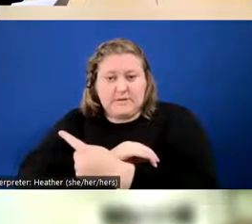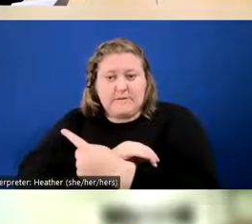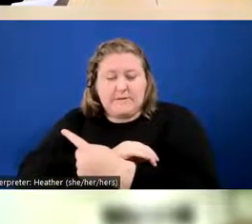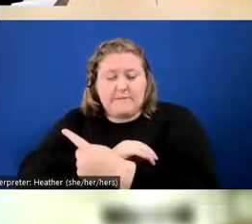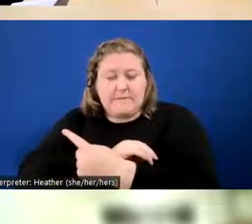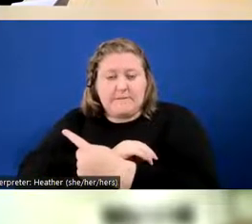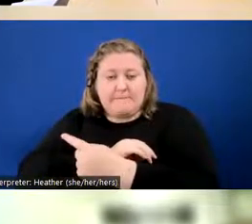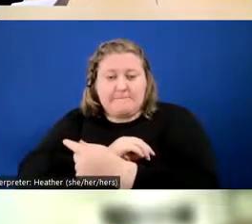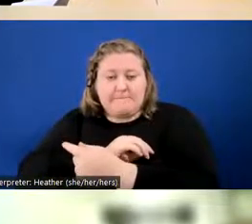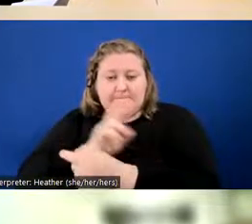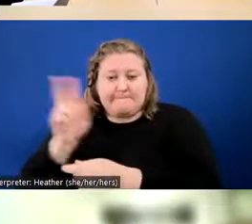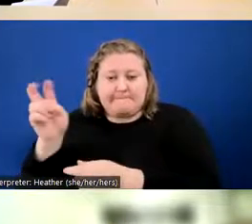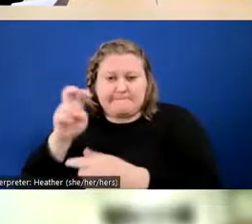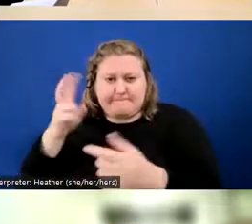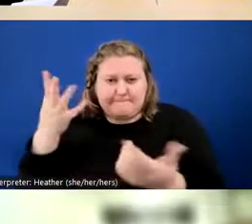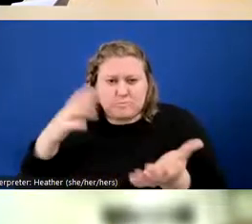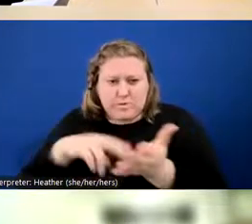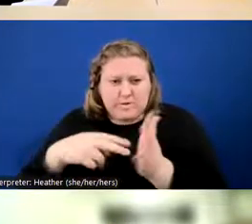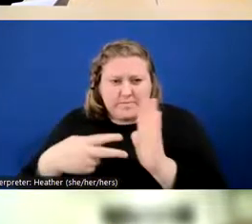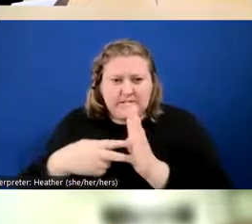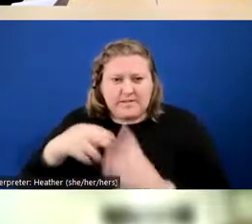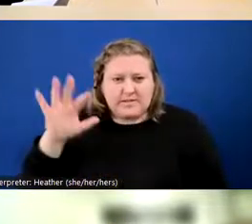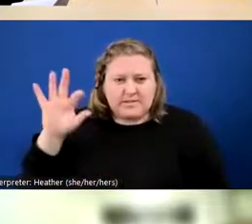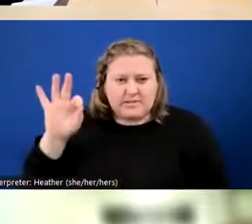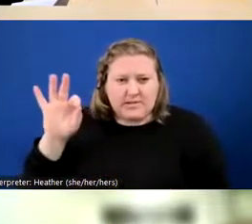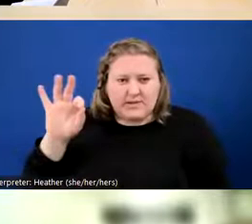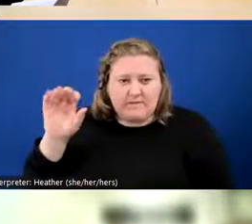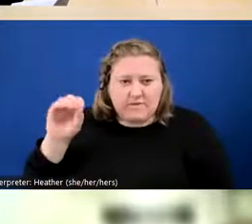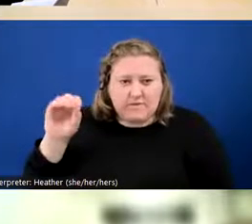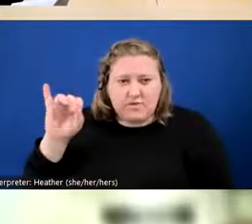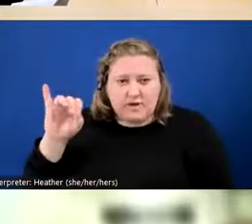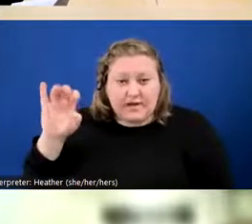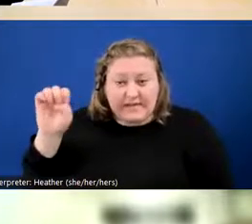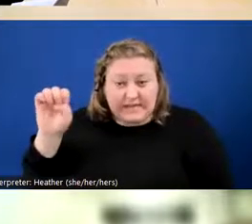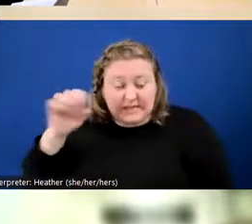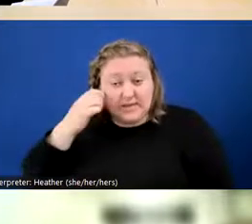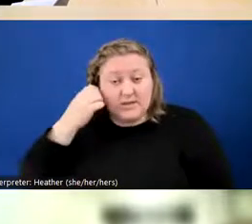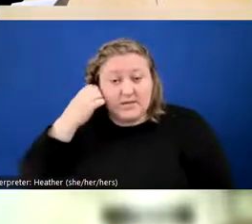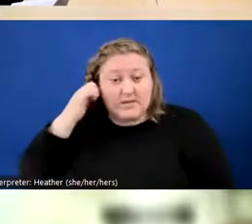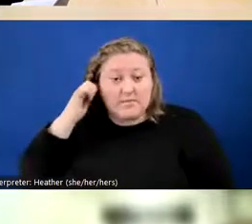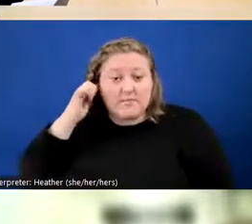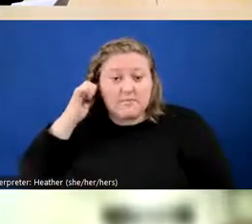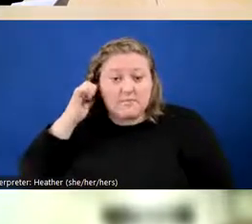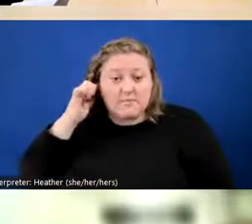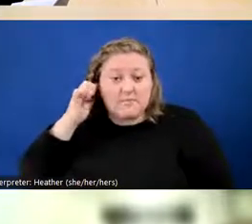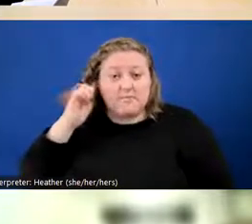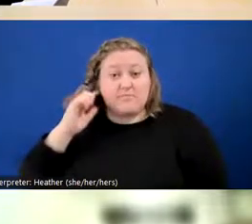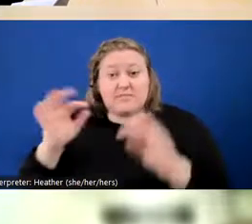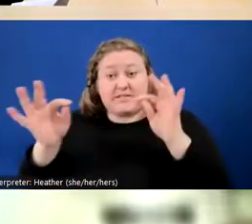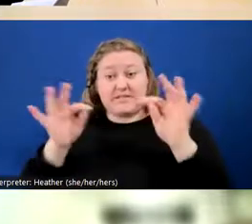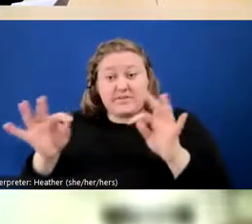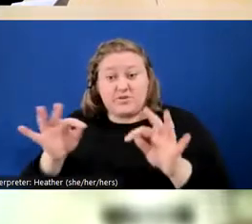FOIE is and what the definitions of some of their